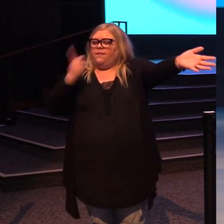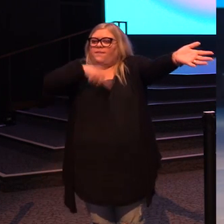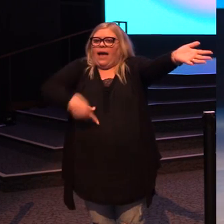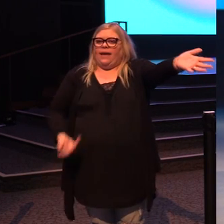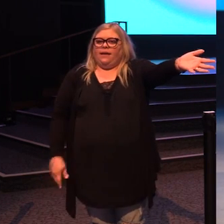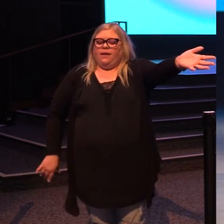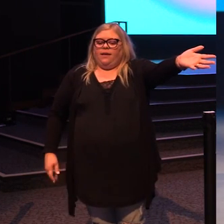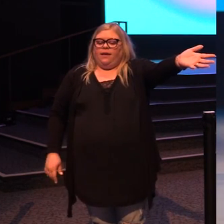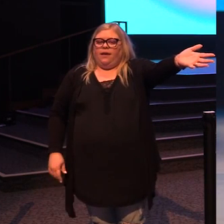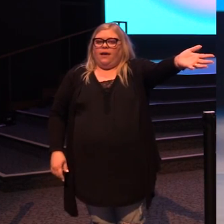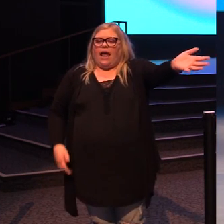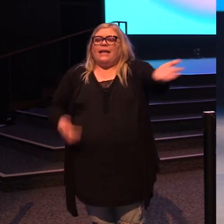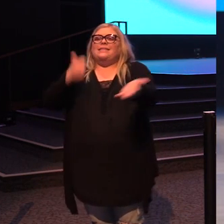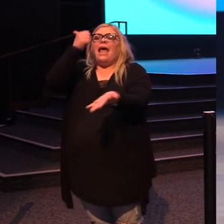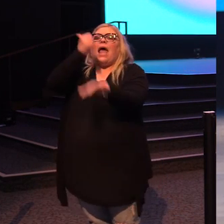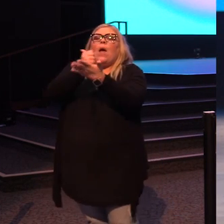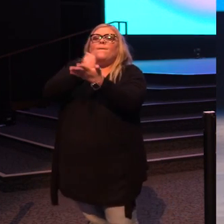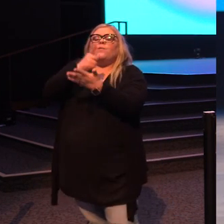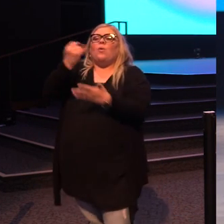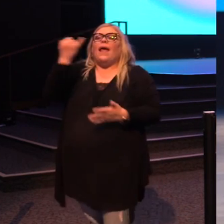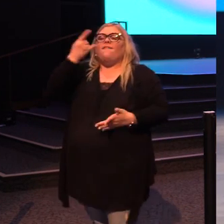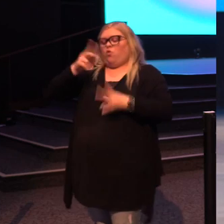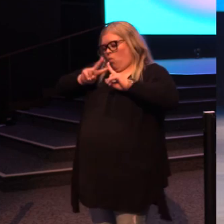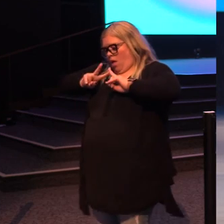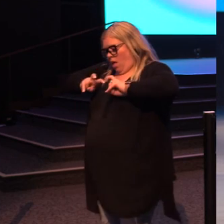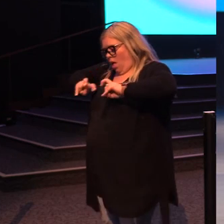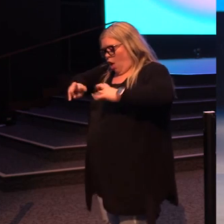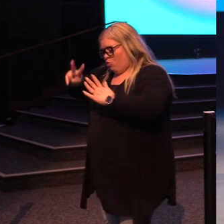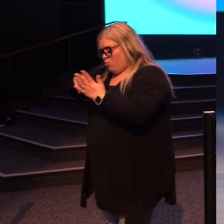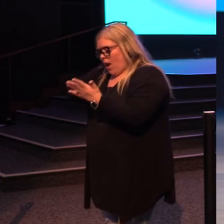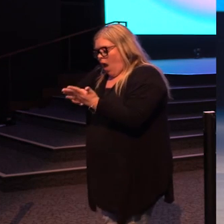It can only help you when it's revelation that you've dug for.